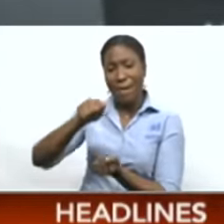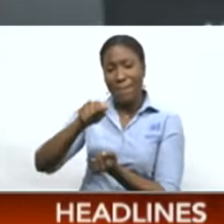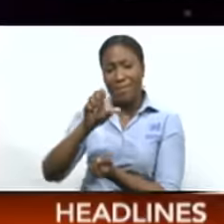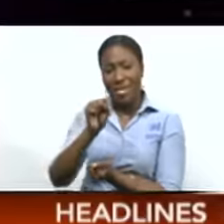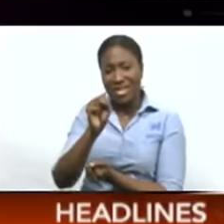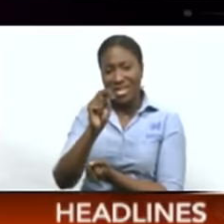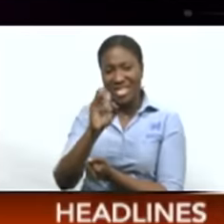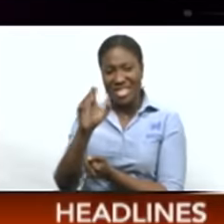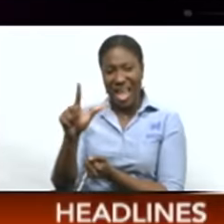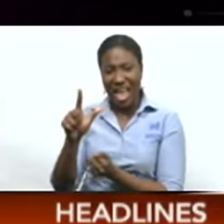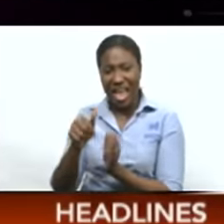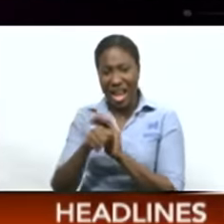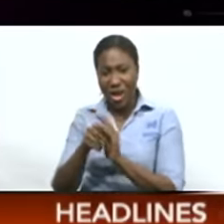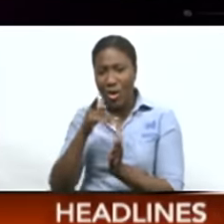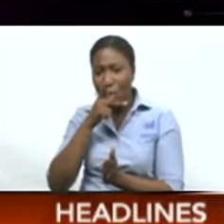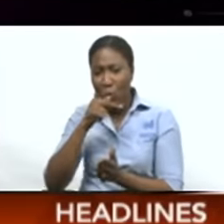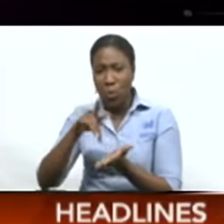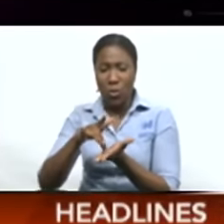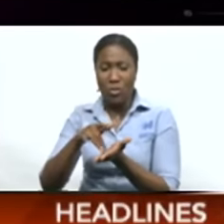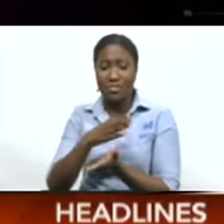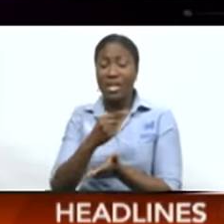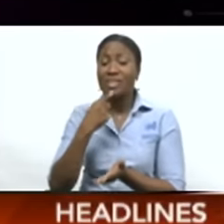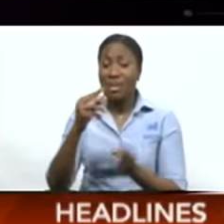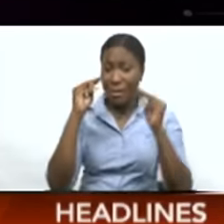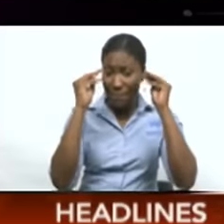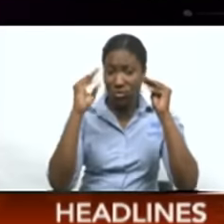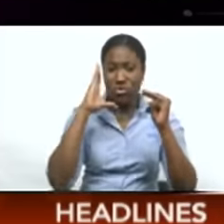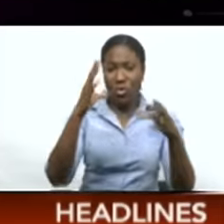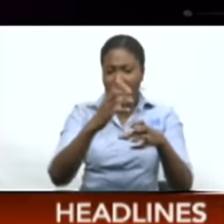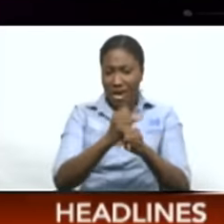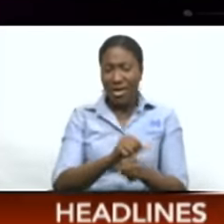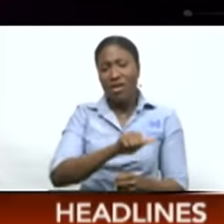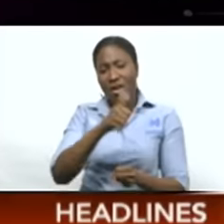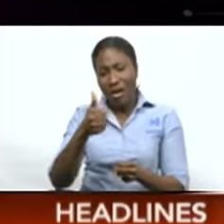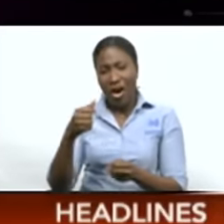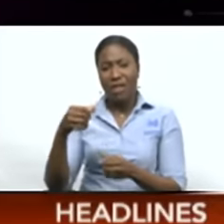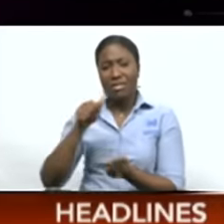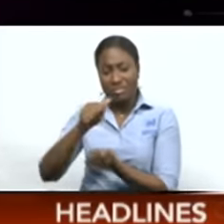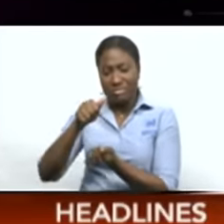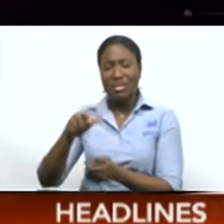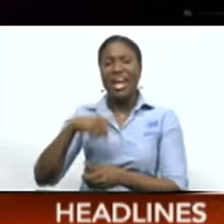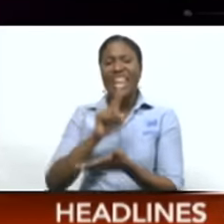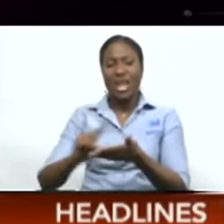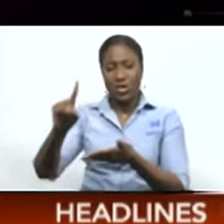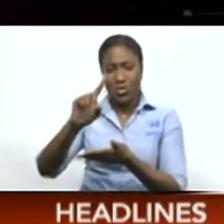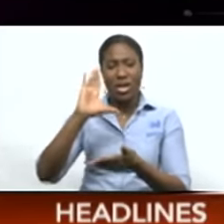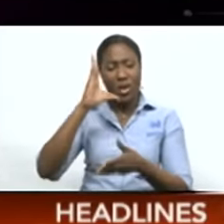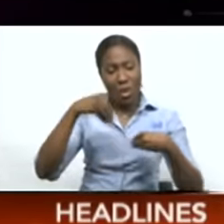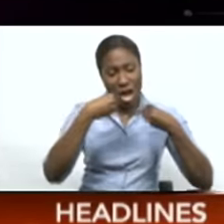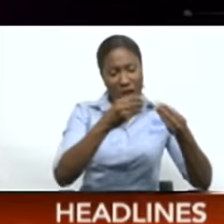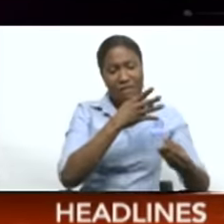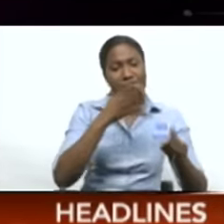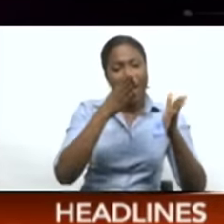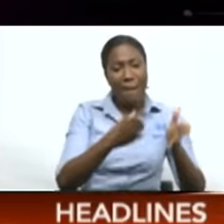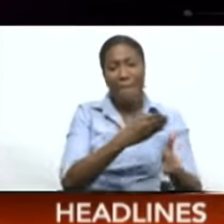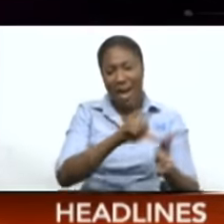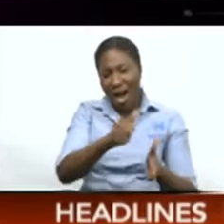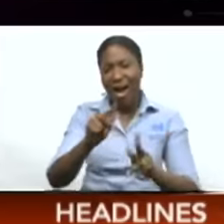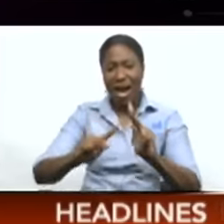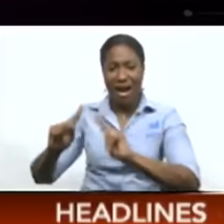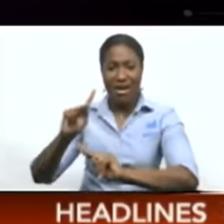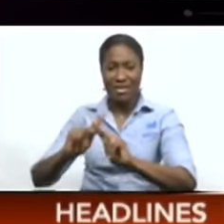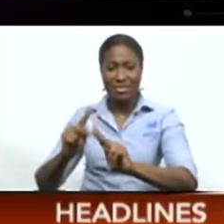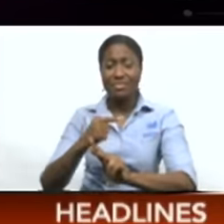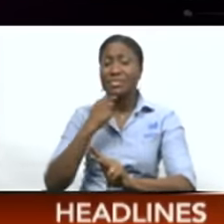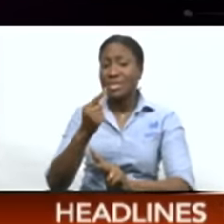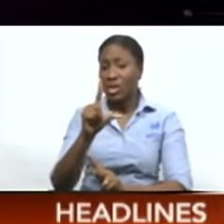bait. Singh says the ministry will receive other shipments next week and will make it available to farmers and the public. He said